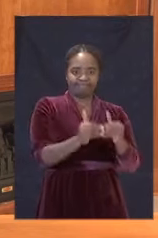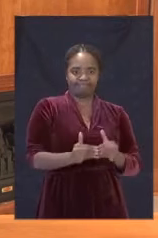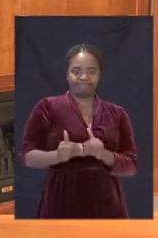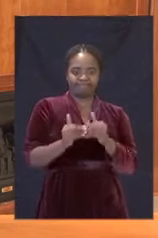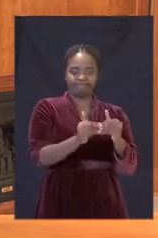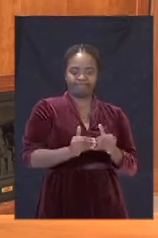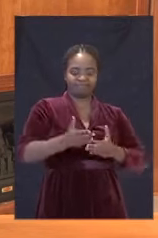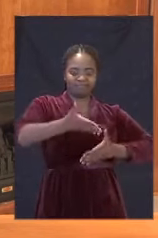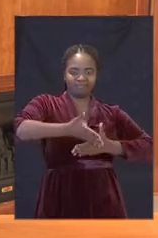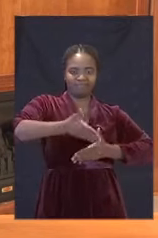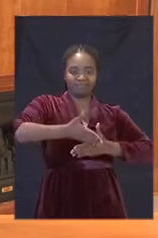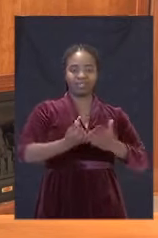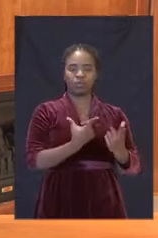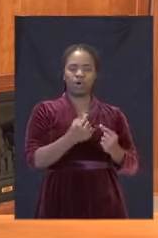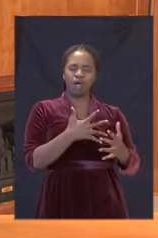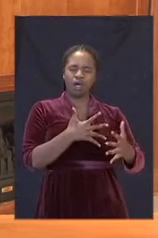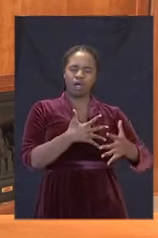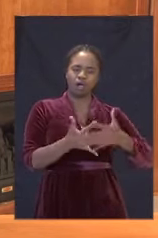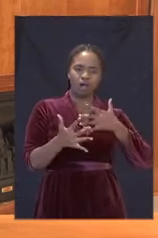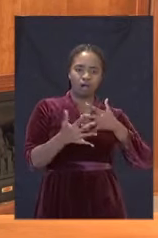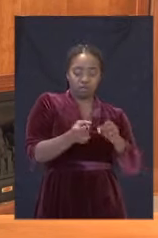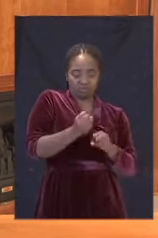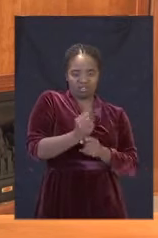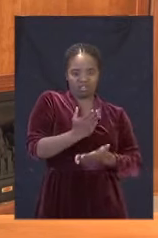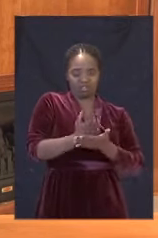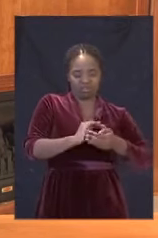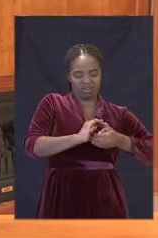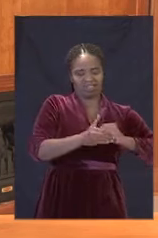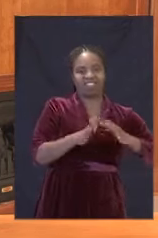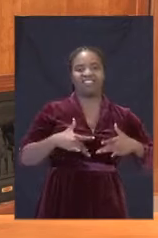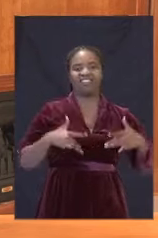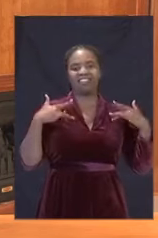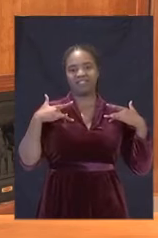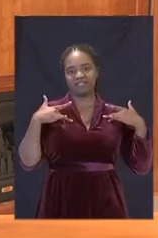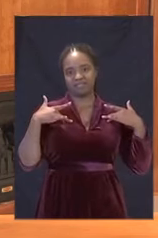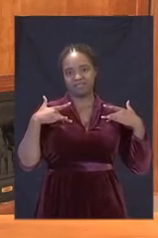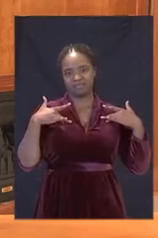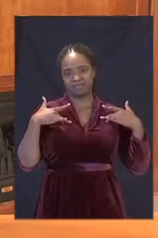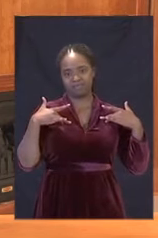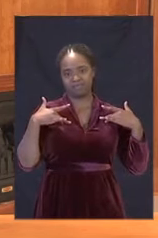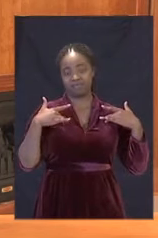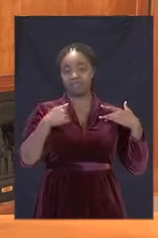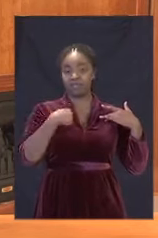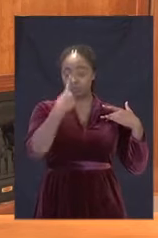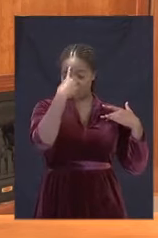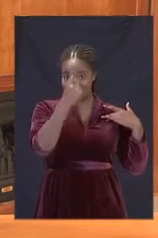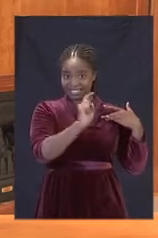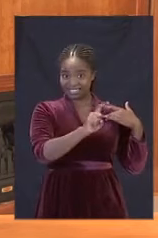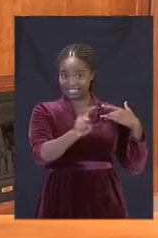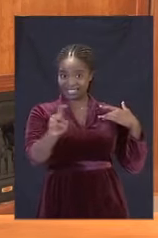of doing whatever it takes to preserve life. Our faith-based